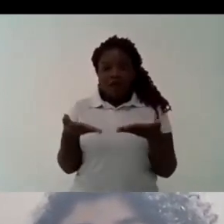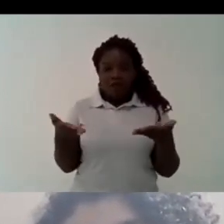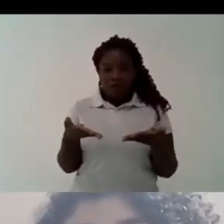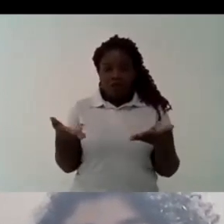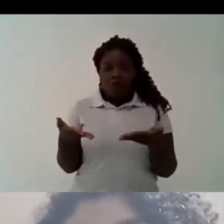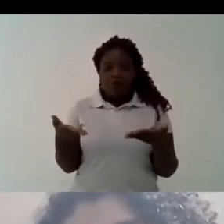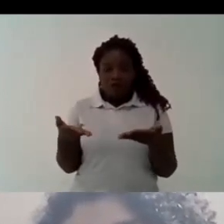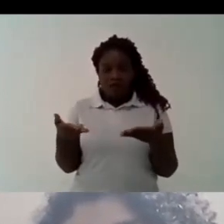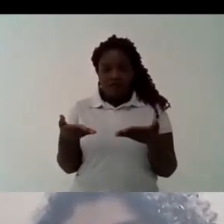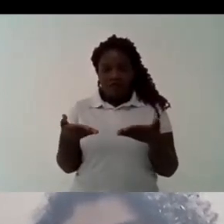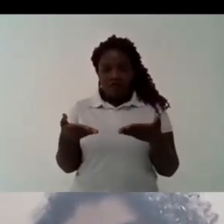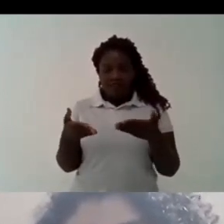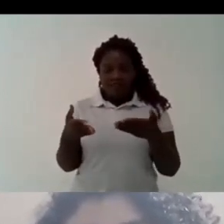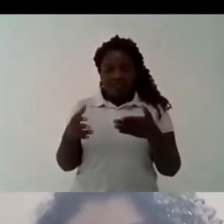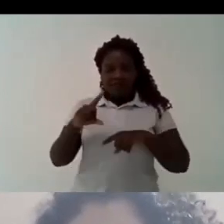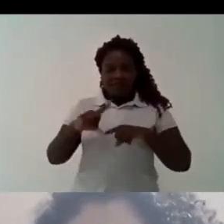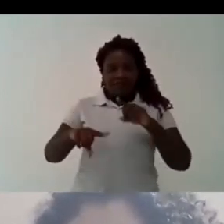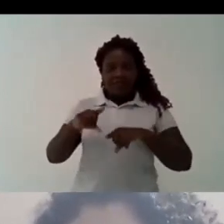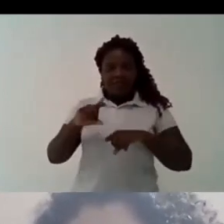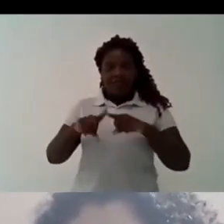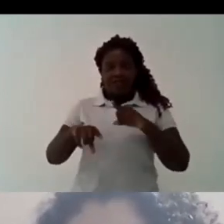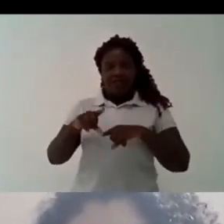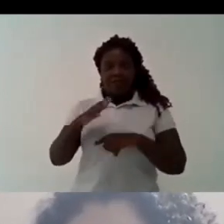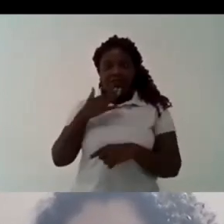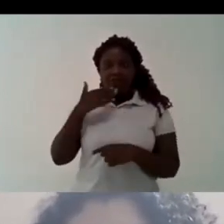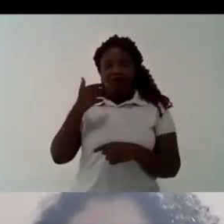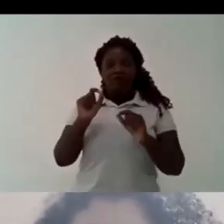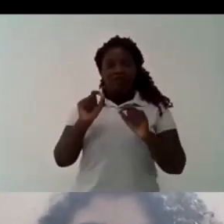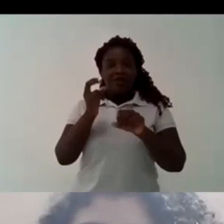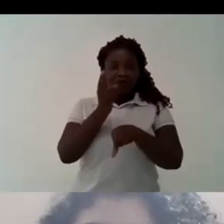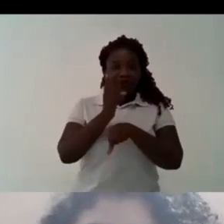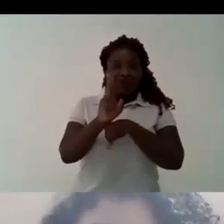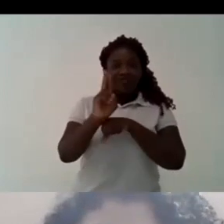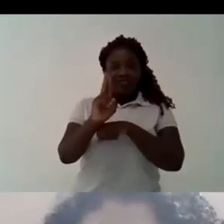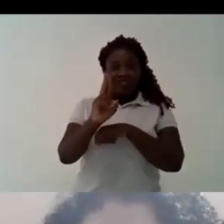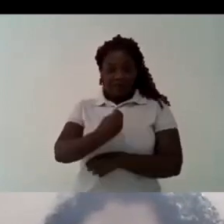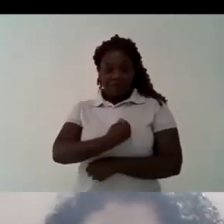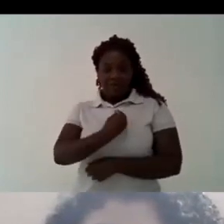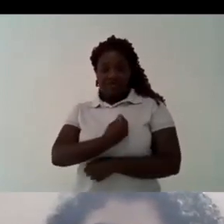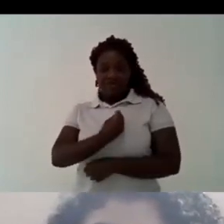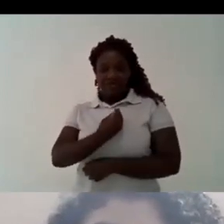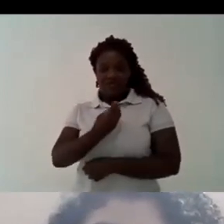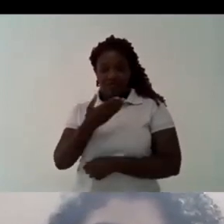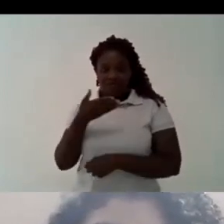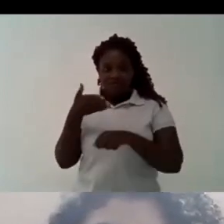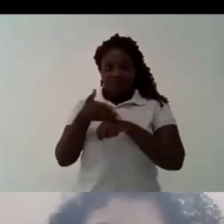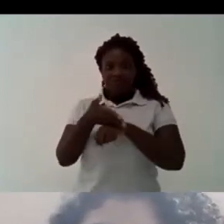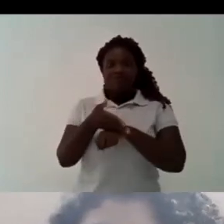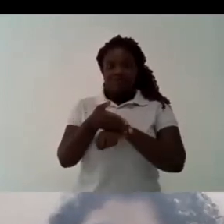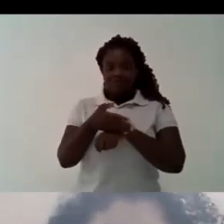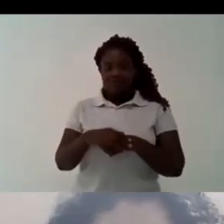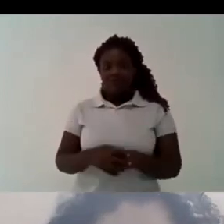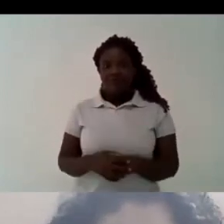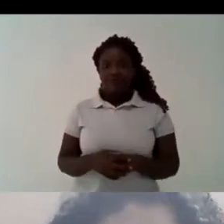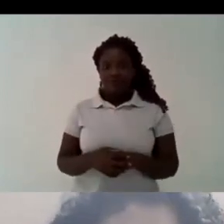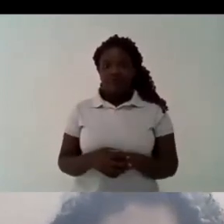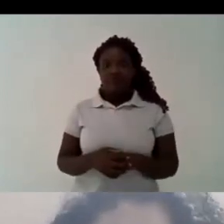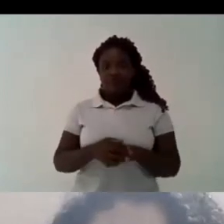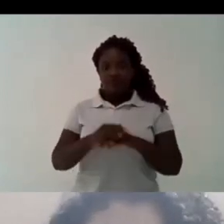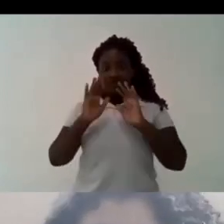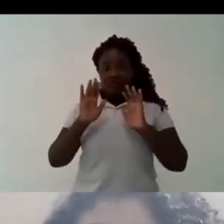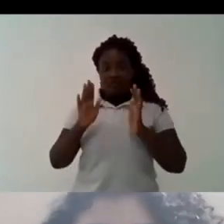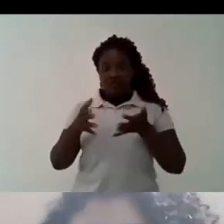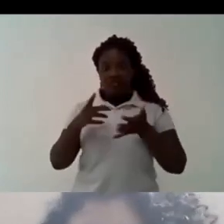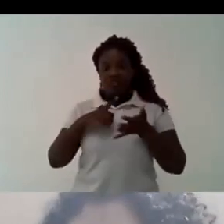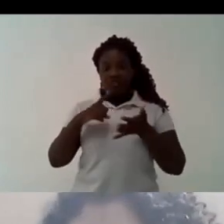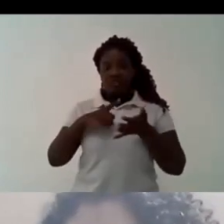and now we are using uh the university as our tool in this fight so we are adding